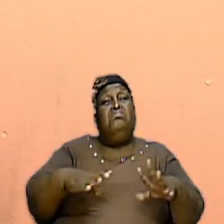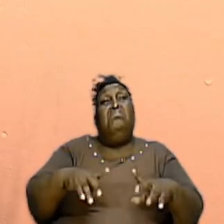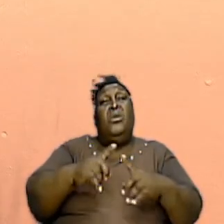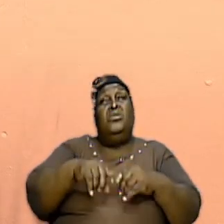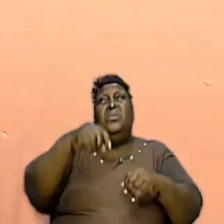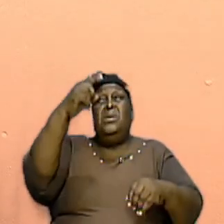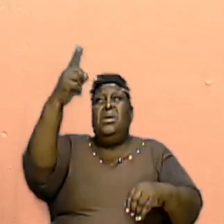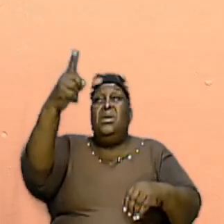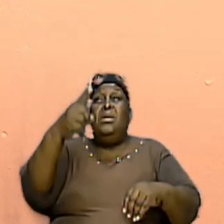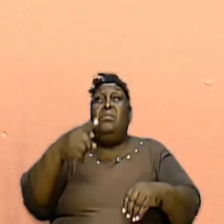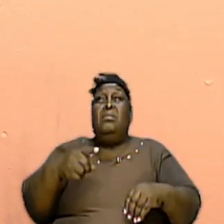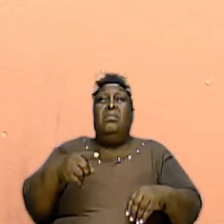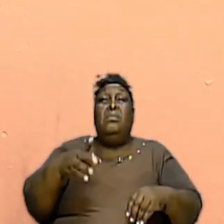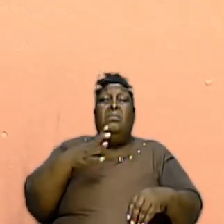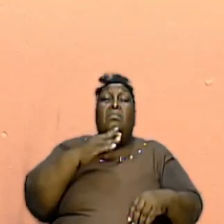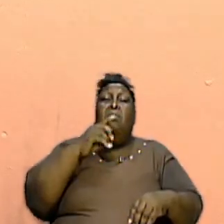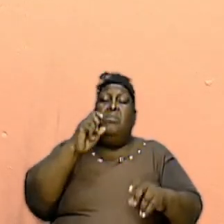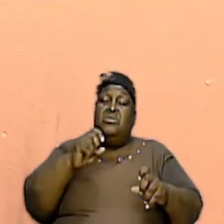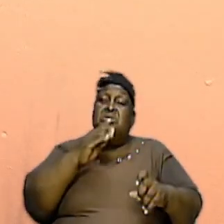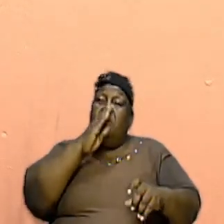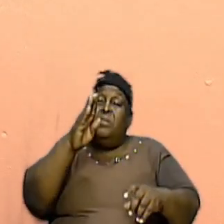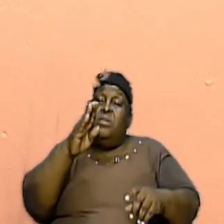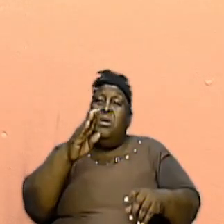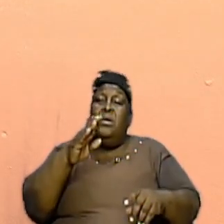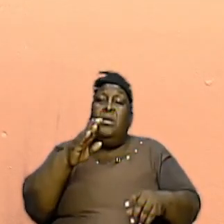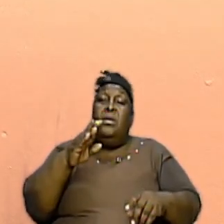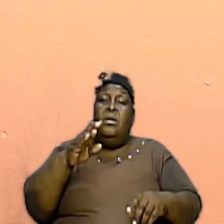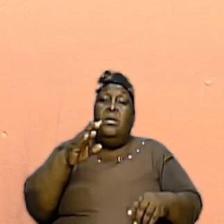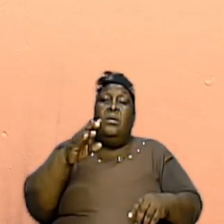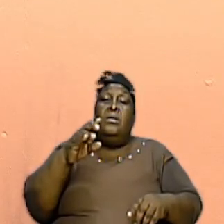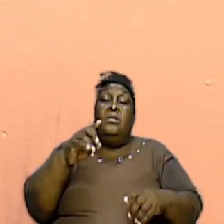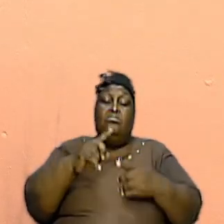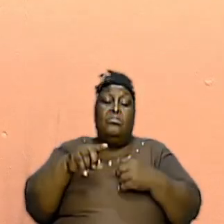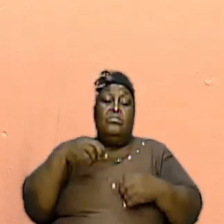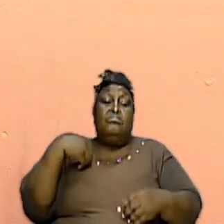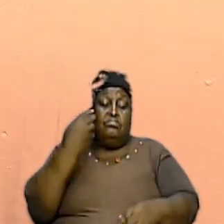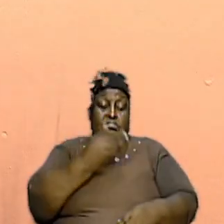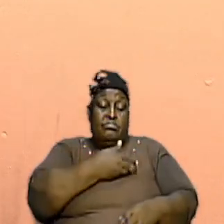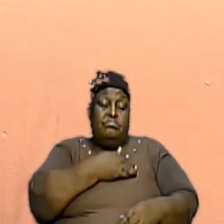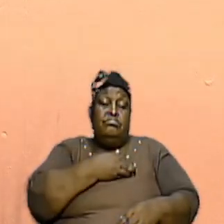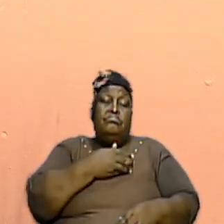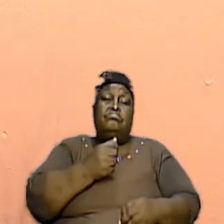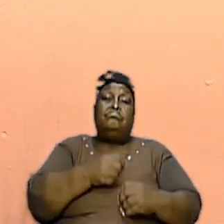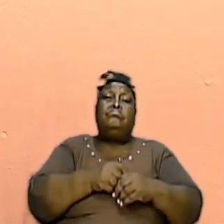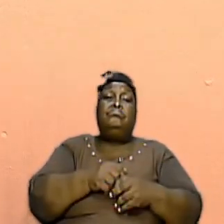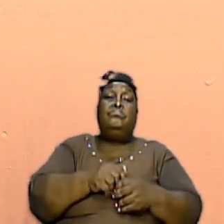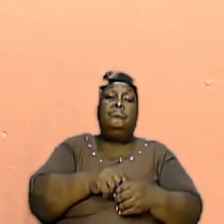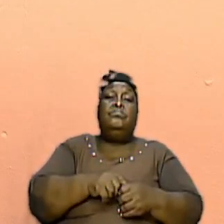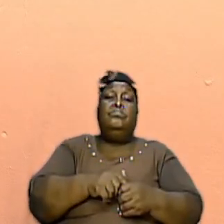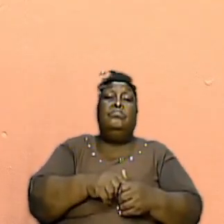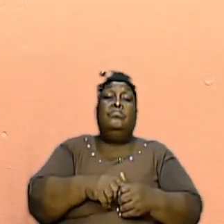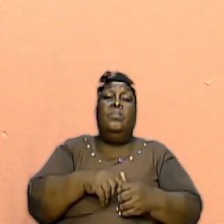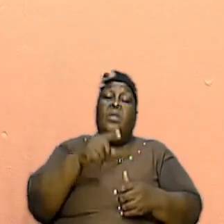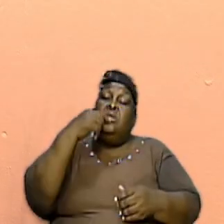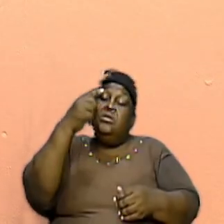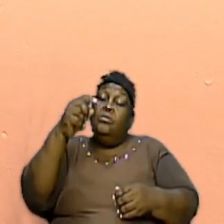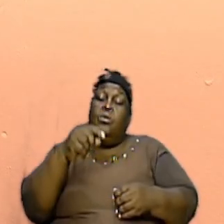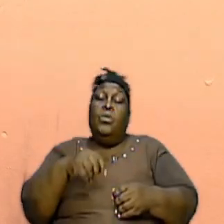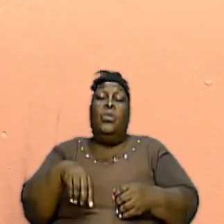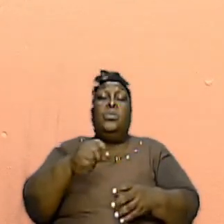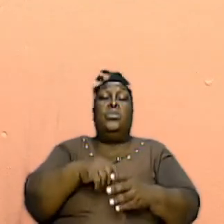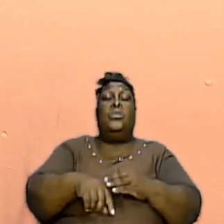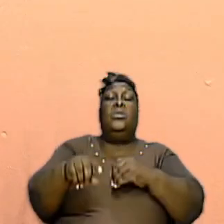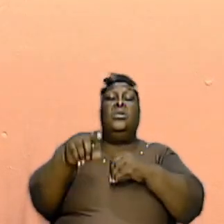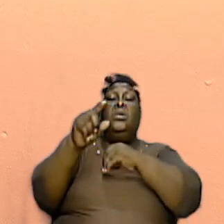And It Should Be To Us Take It Seriously Paul Spoke To The Galatians In